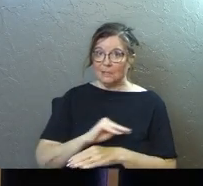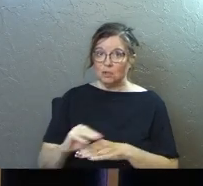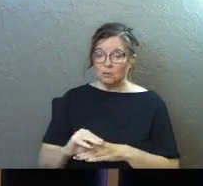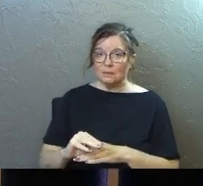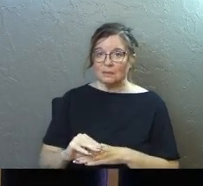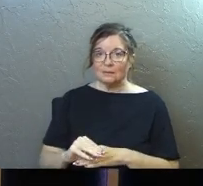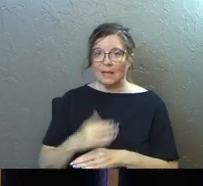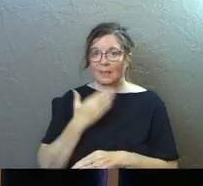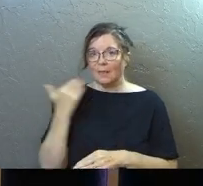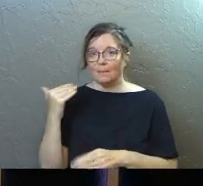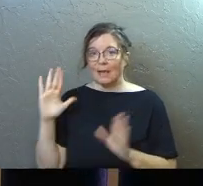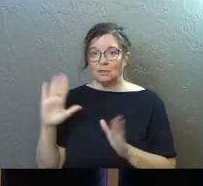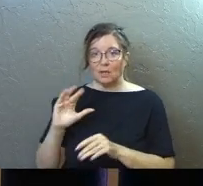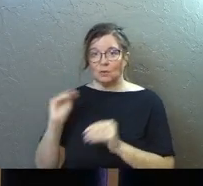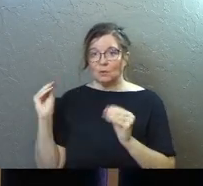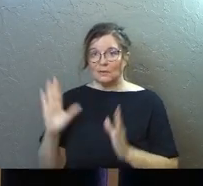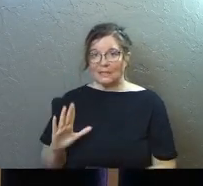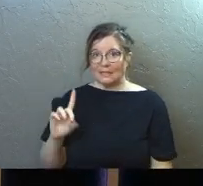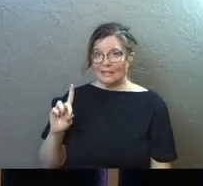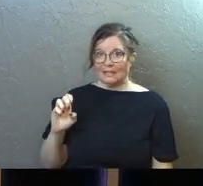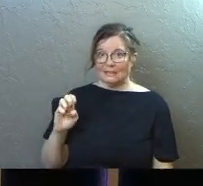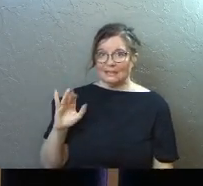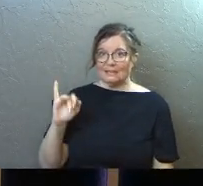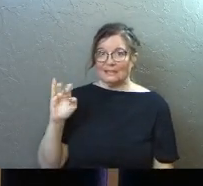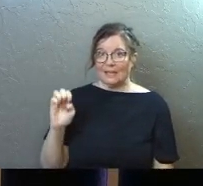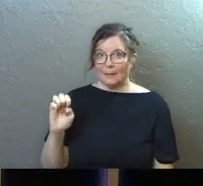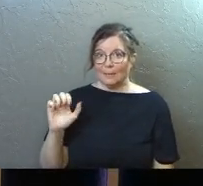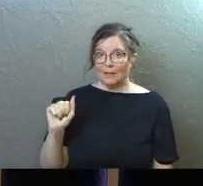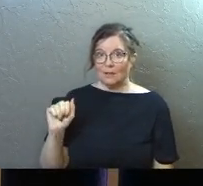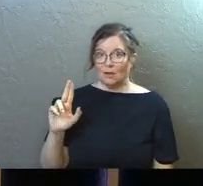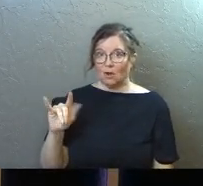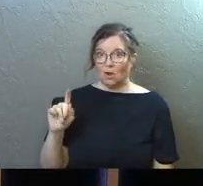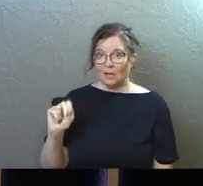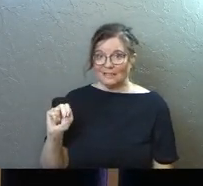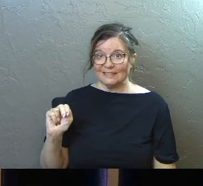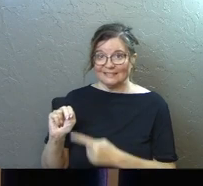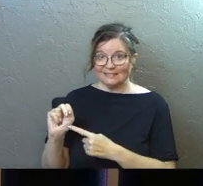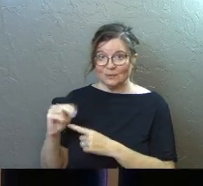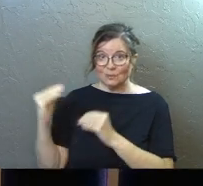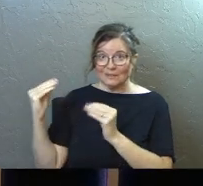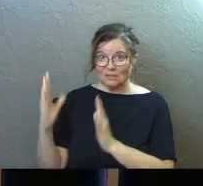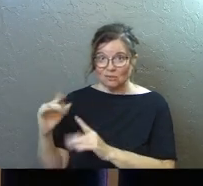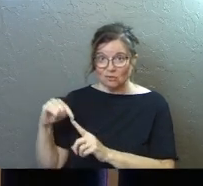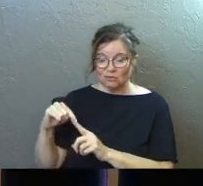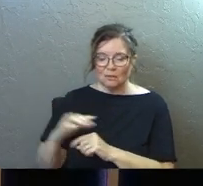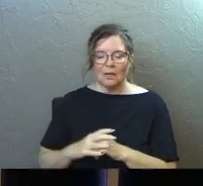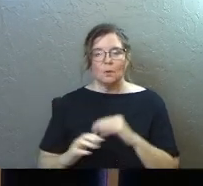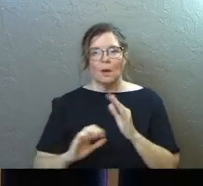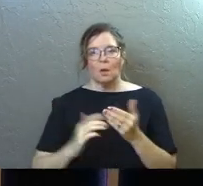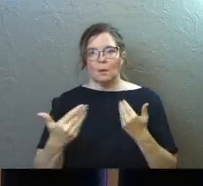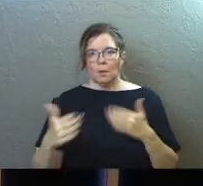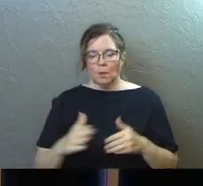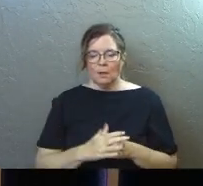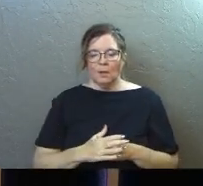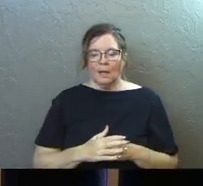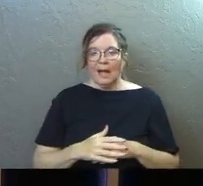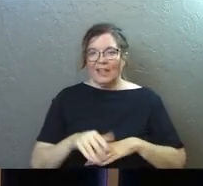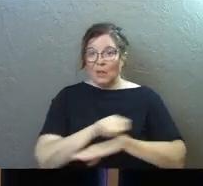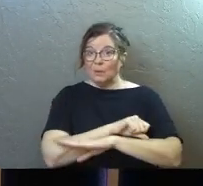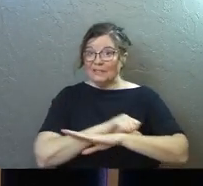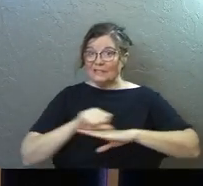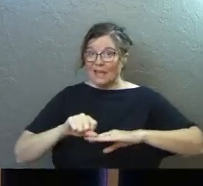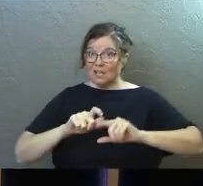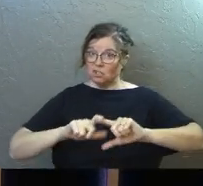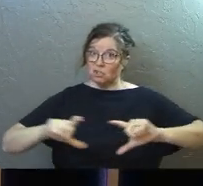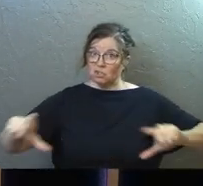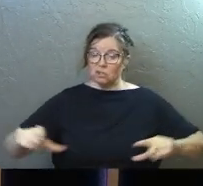and the best Sunday school teacher who ever lived, Debbie Austin was there. And we were in this elementary room and there was a stage kind of